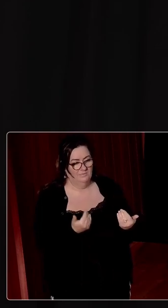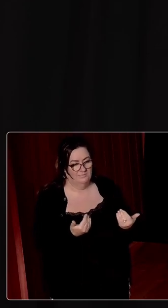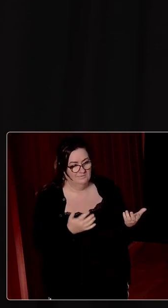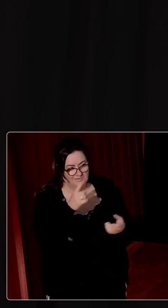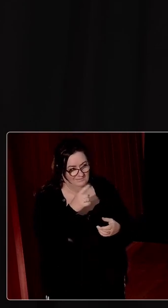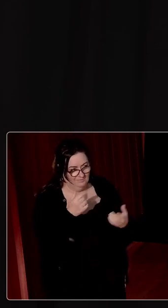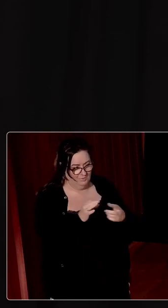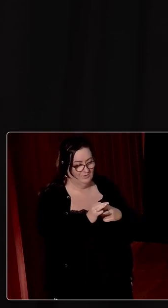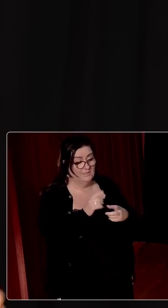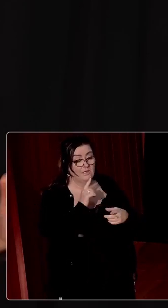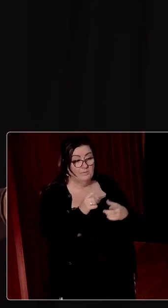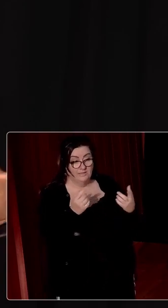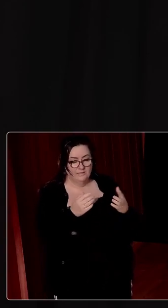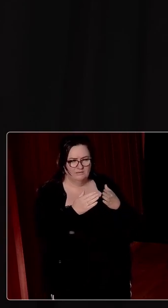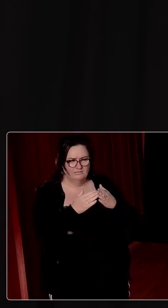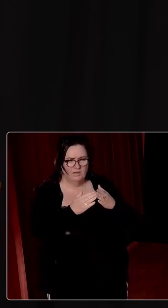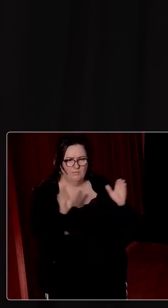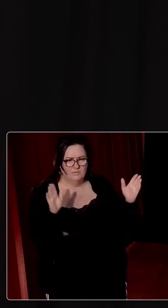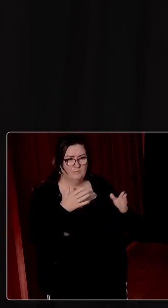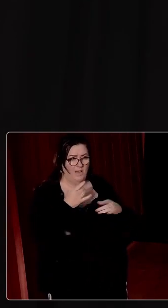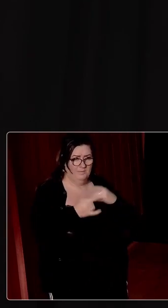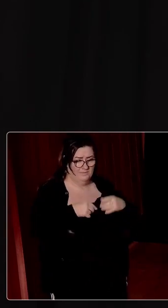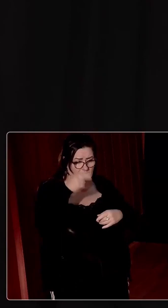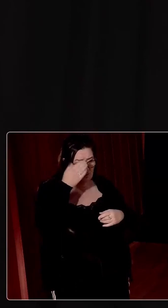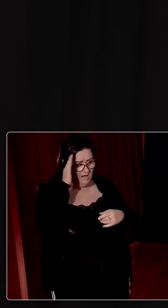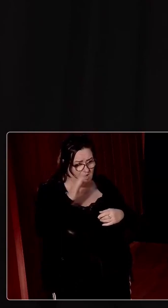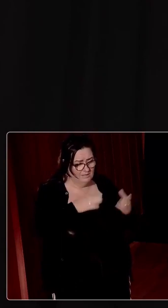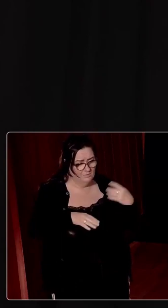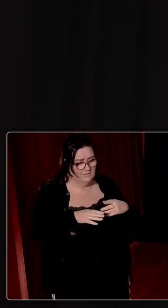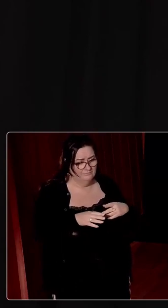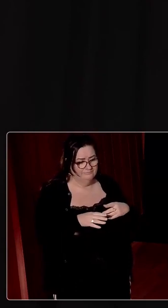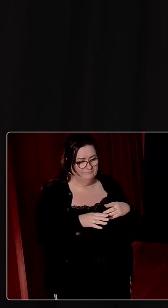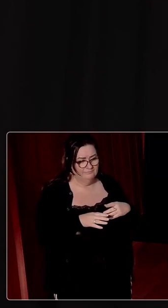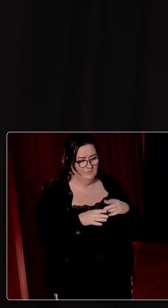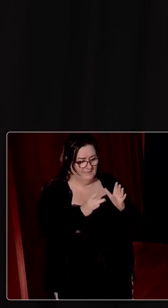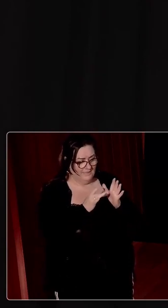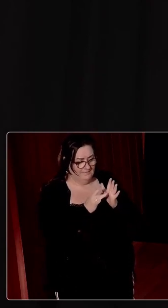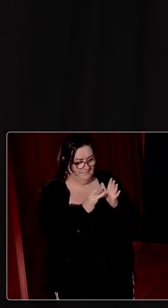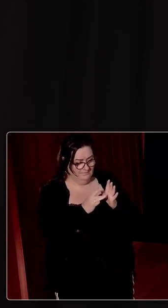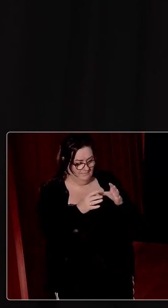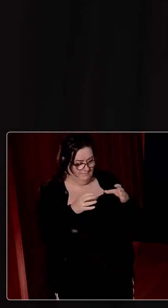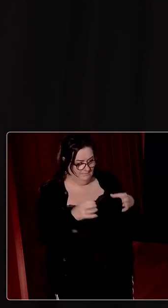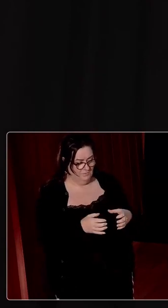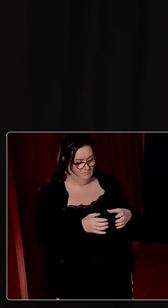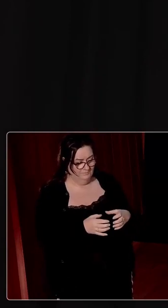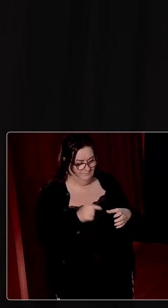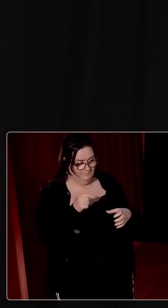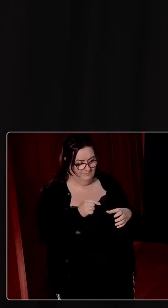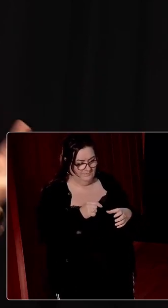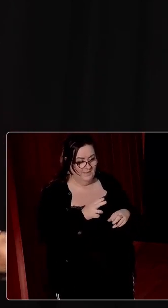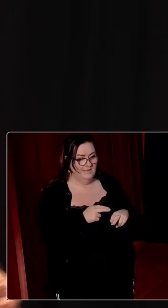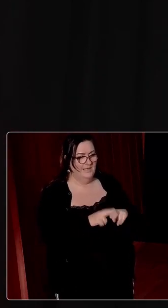very, very open. I think that what happens in Northern Ireland will be determined by that middle group who no longer identify